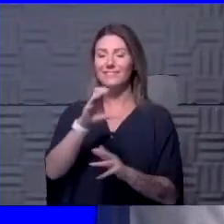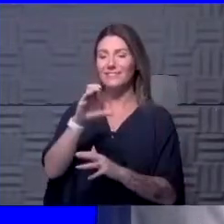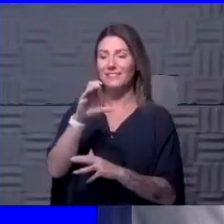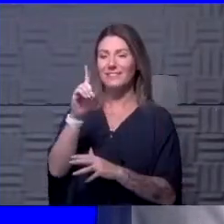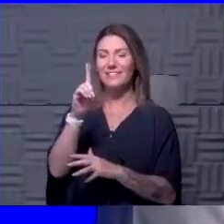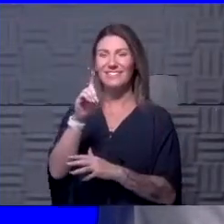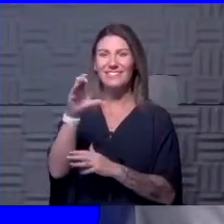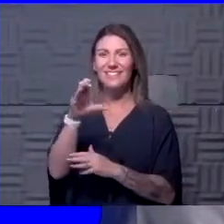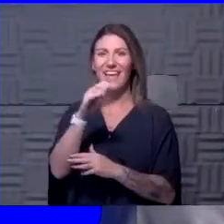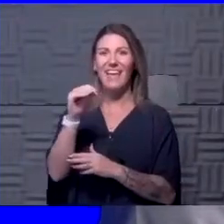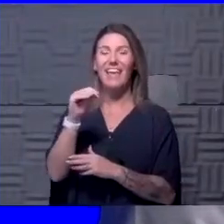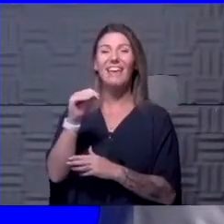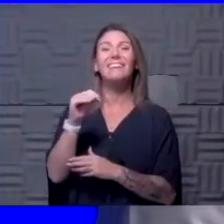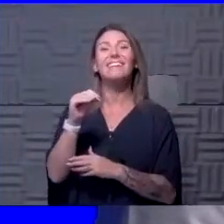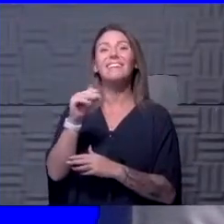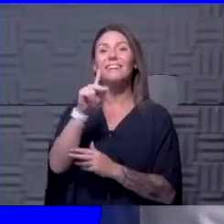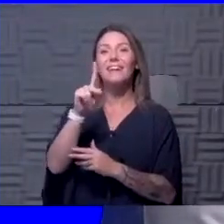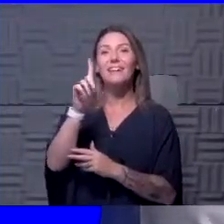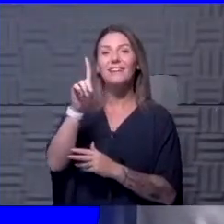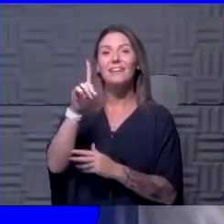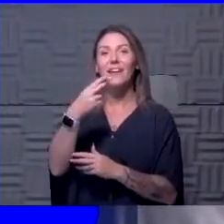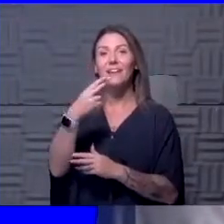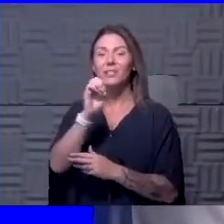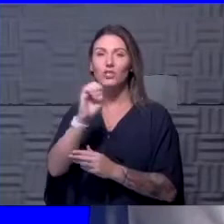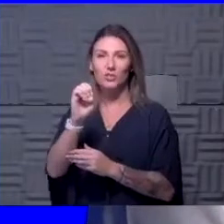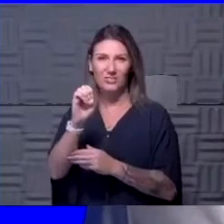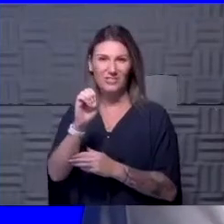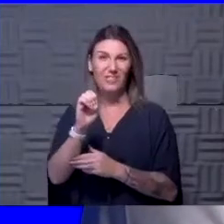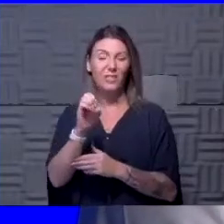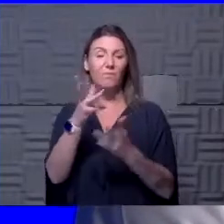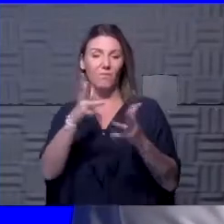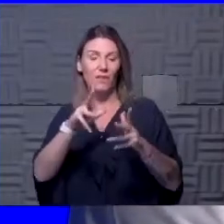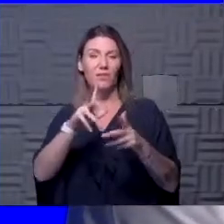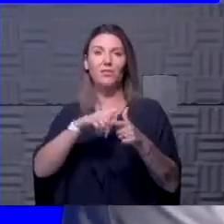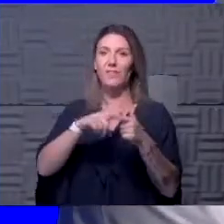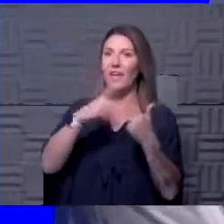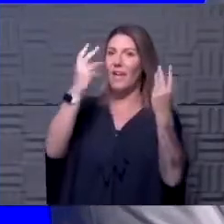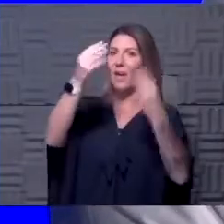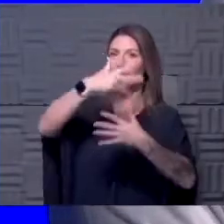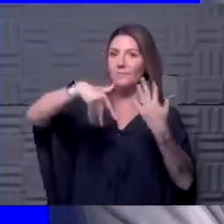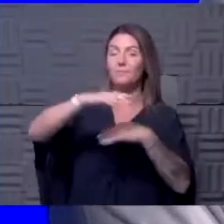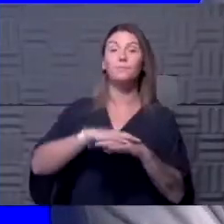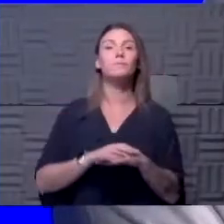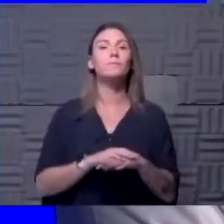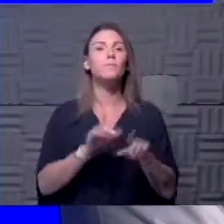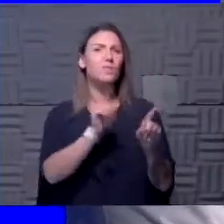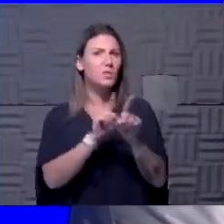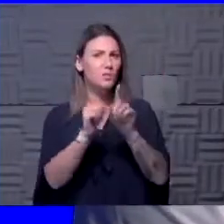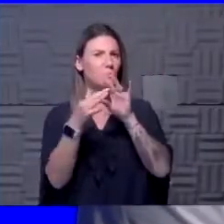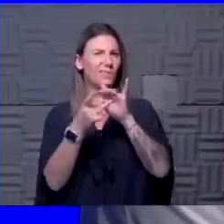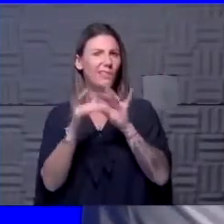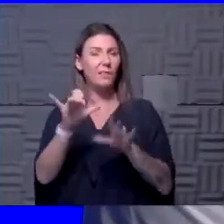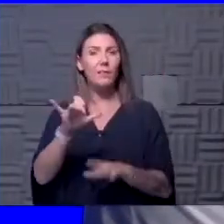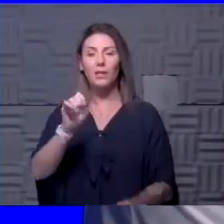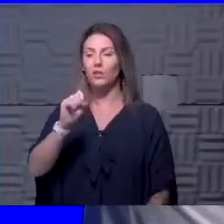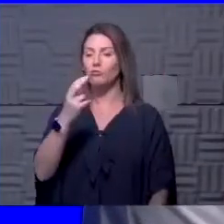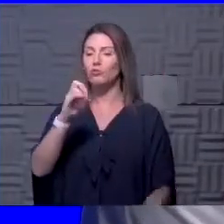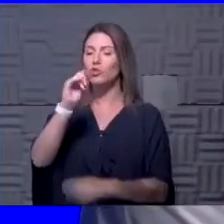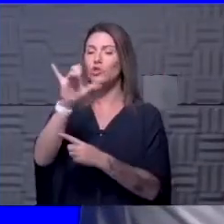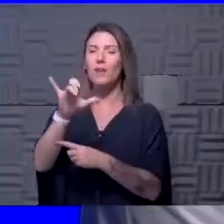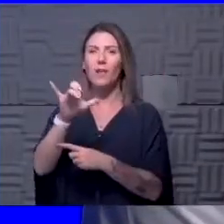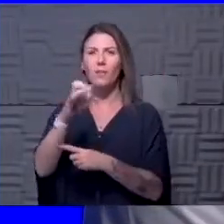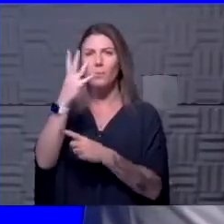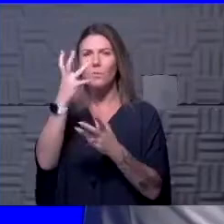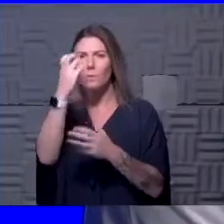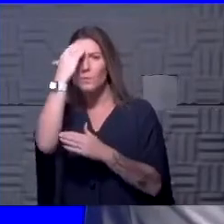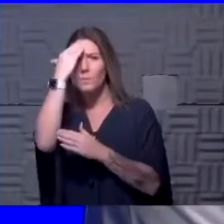and the KDHE guidelines would say is when you can get back into society. Bob? This sort of comes along with that. Shelly wants to know, what are